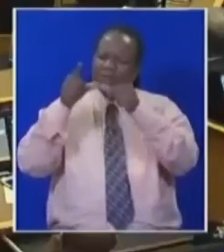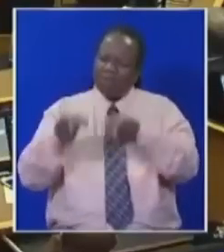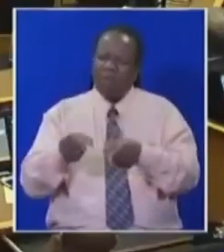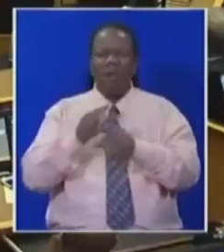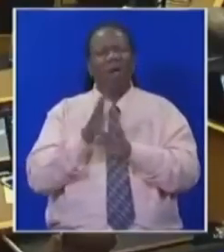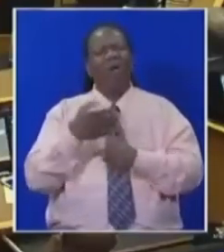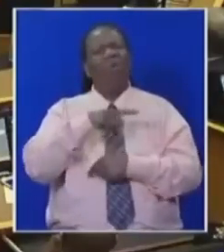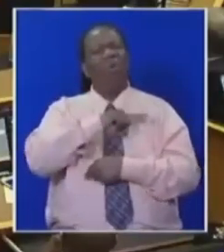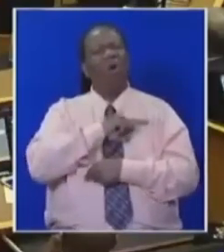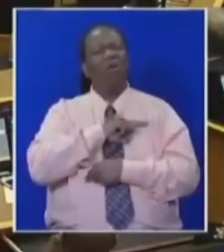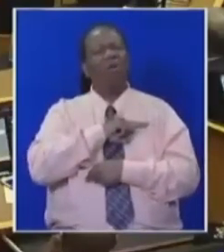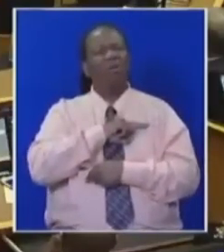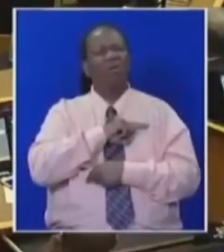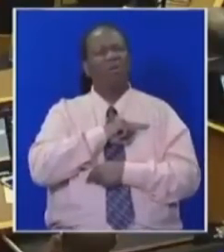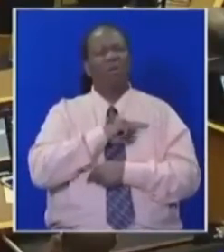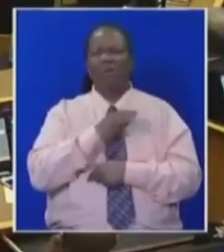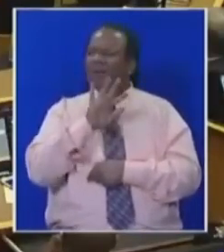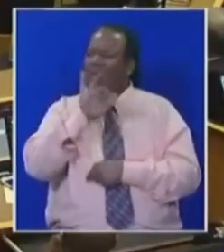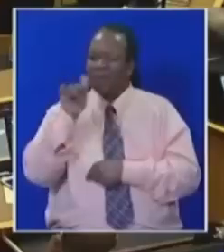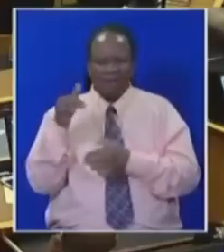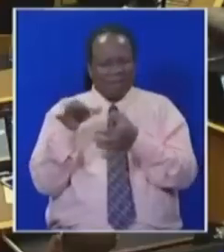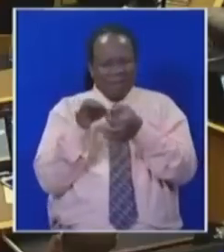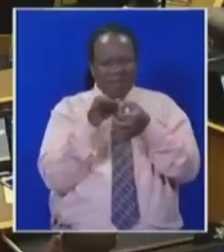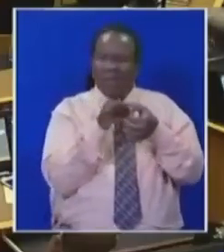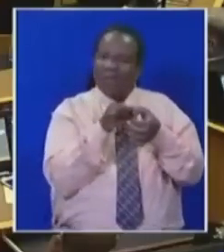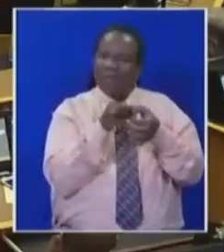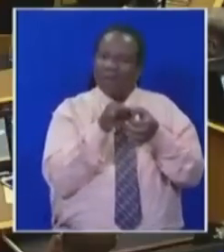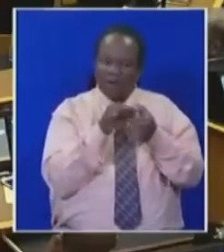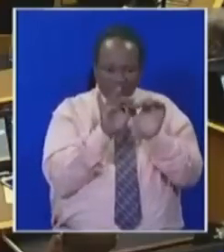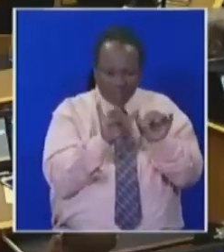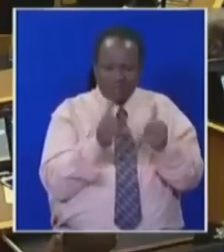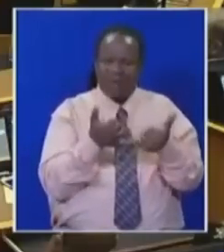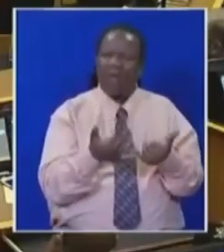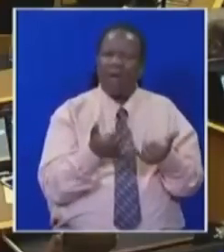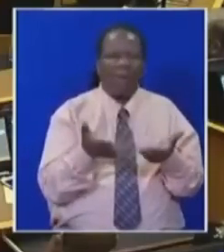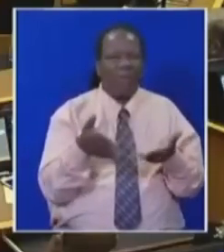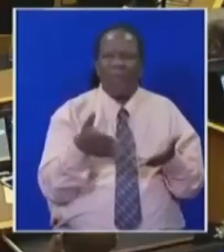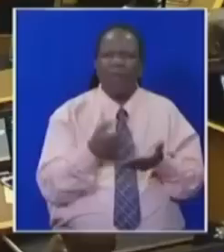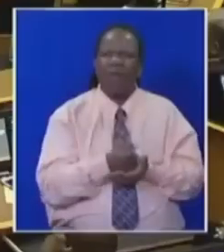they have no bearing on this sitting honorable speaker